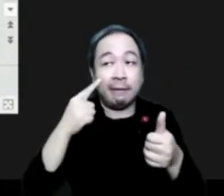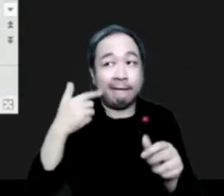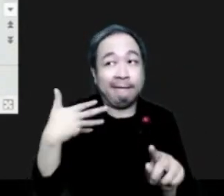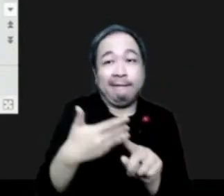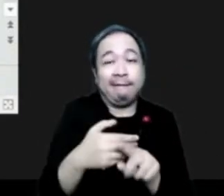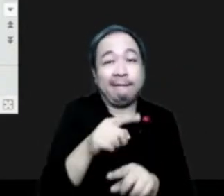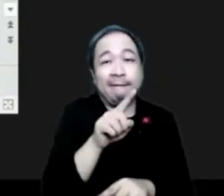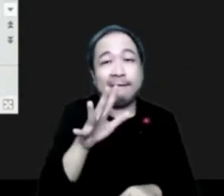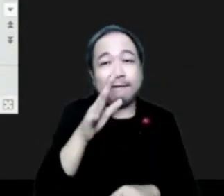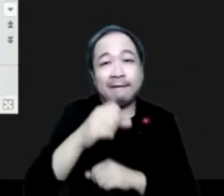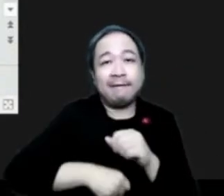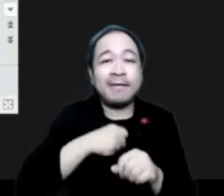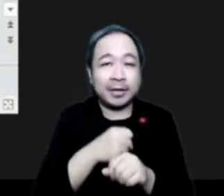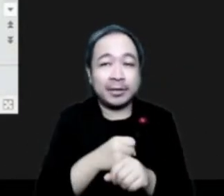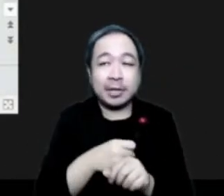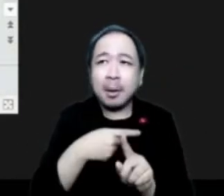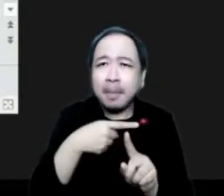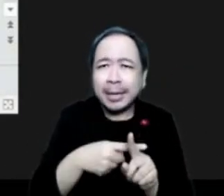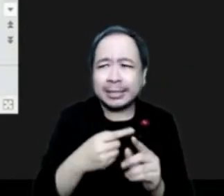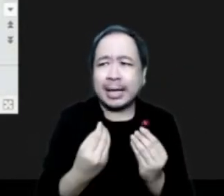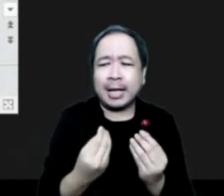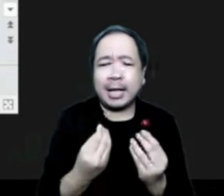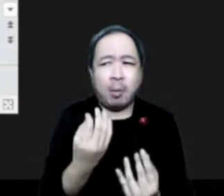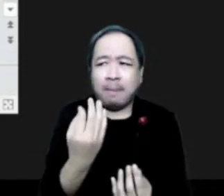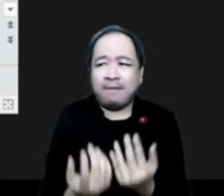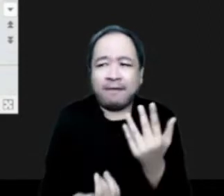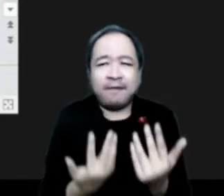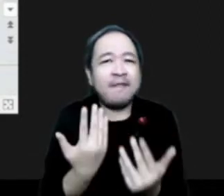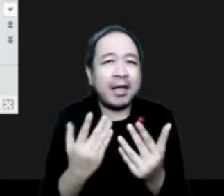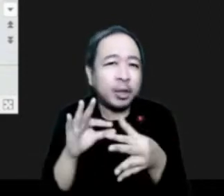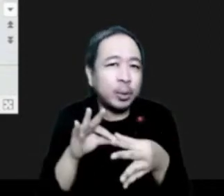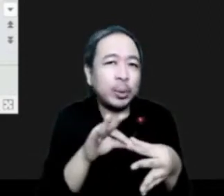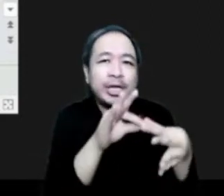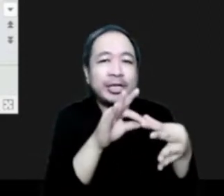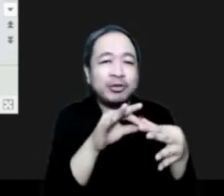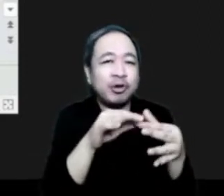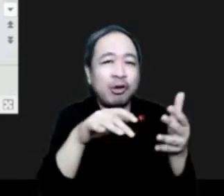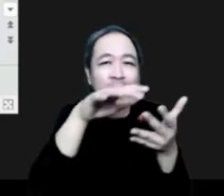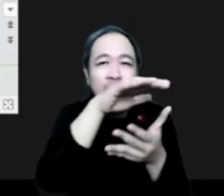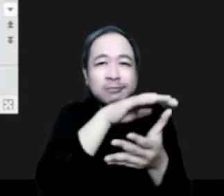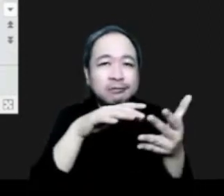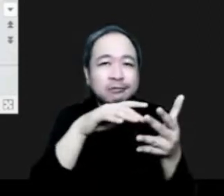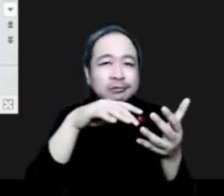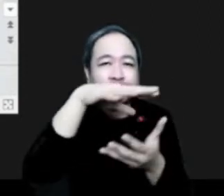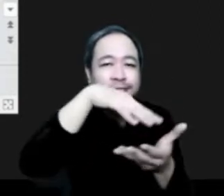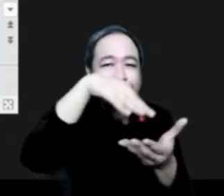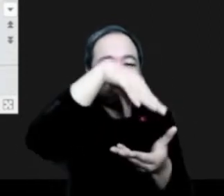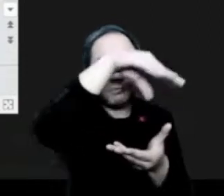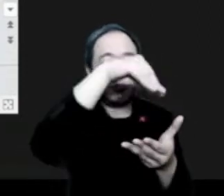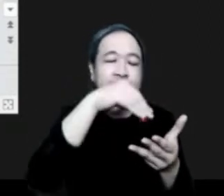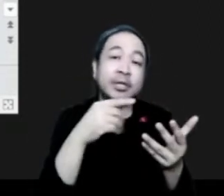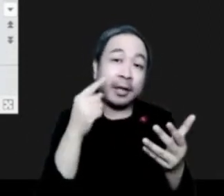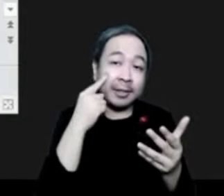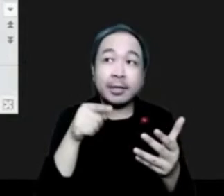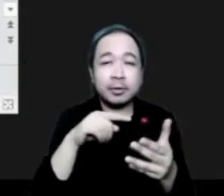related pollution modeling. Since 2019, he has been actively involved in the organization of the North American